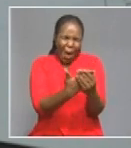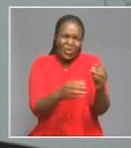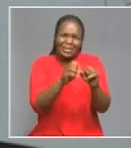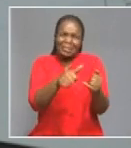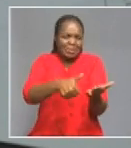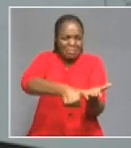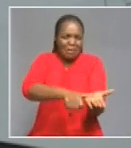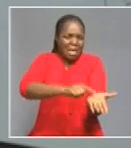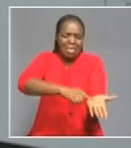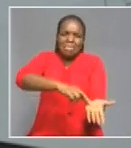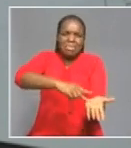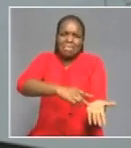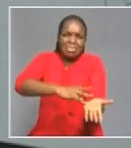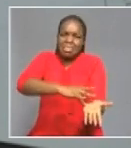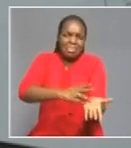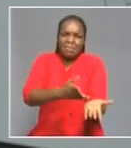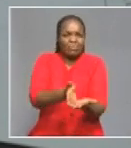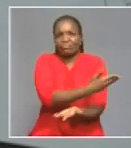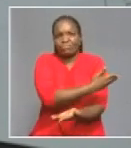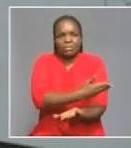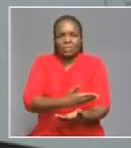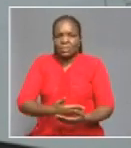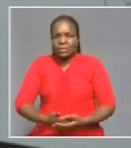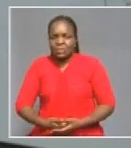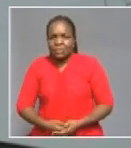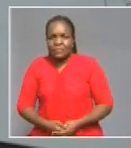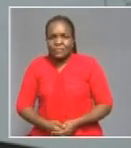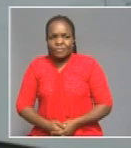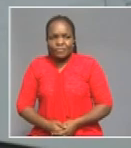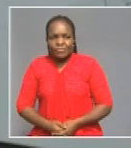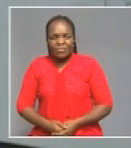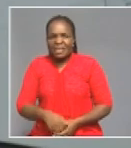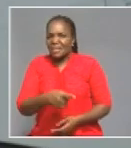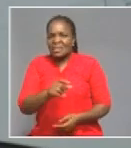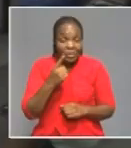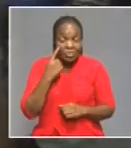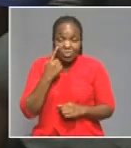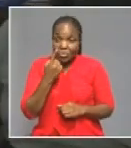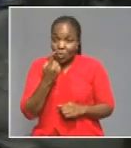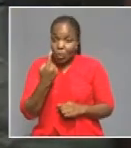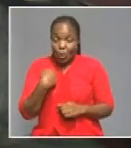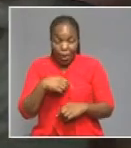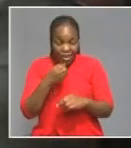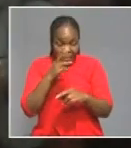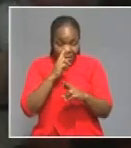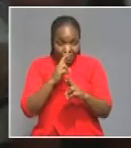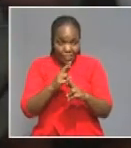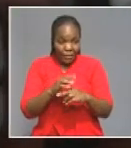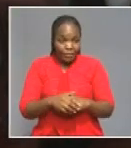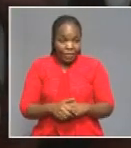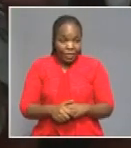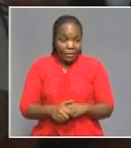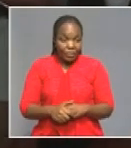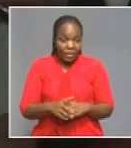which requires paper and ink, another unnecessary cost. About 82% of